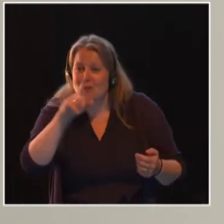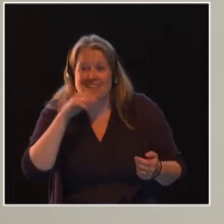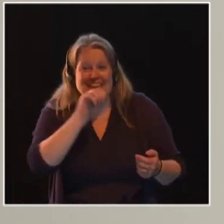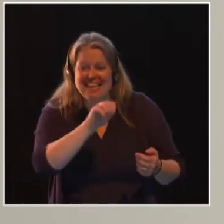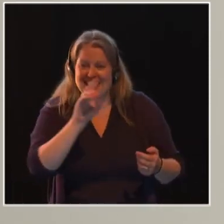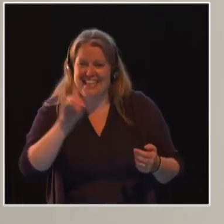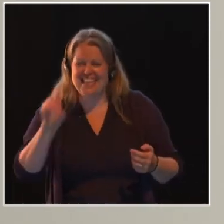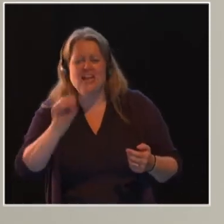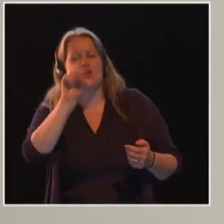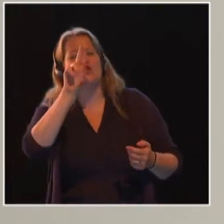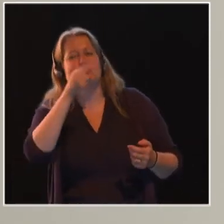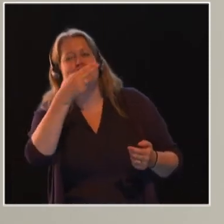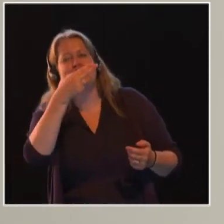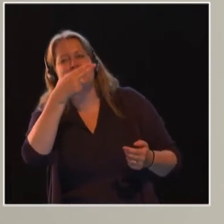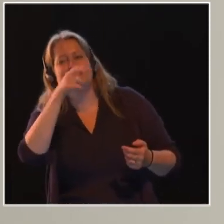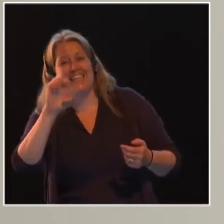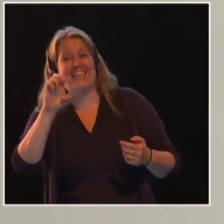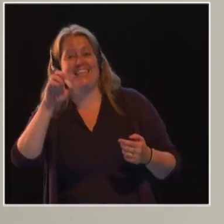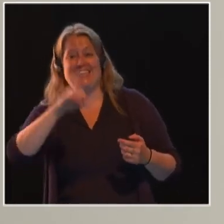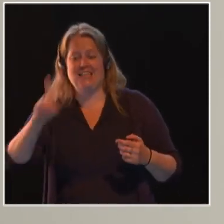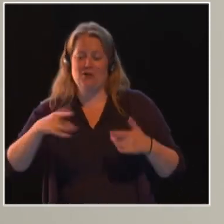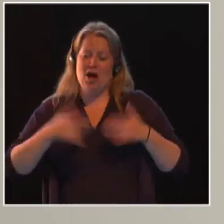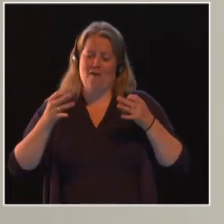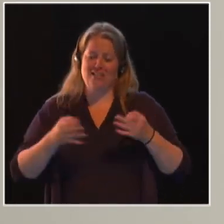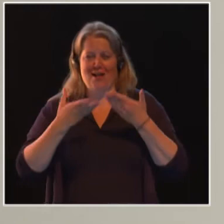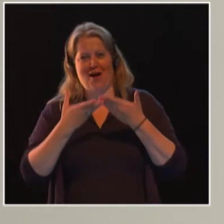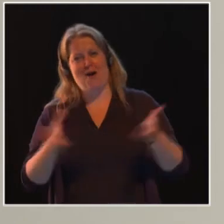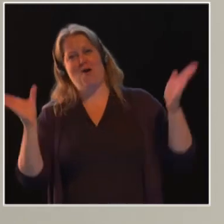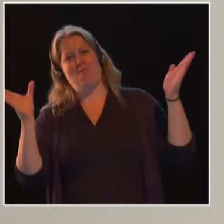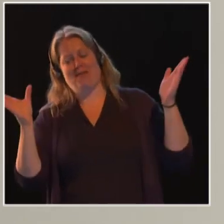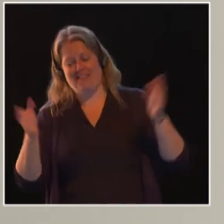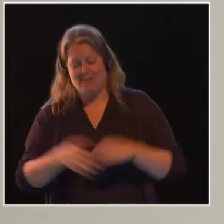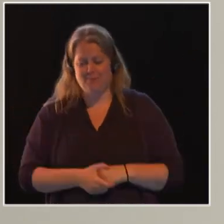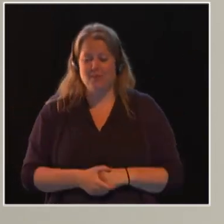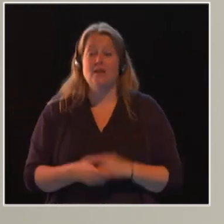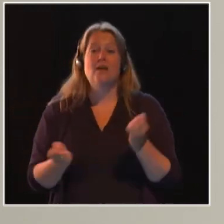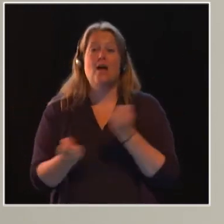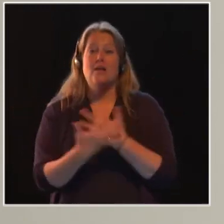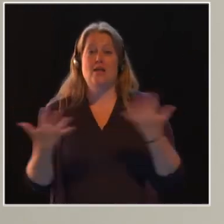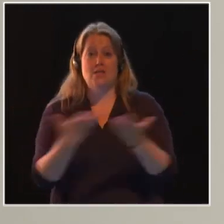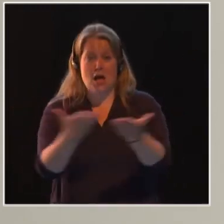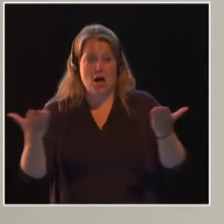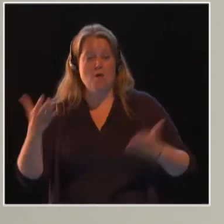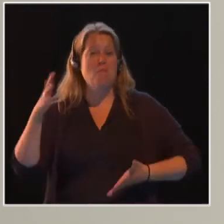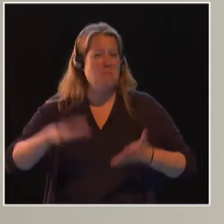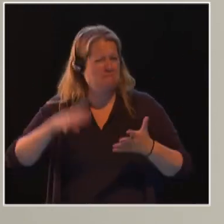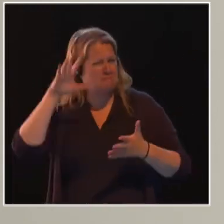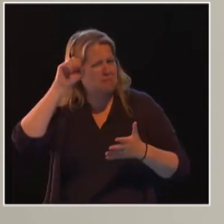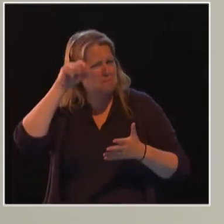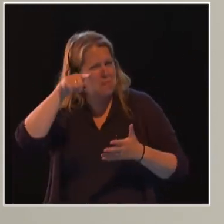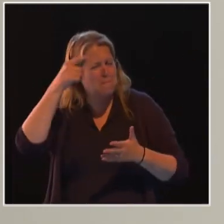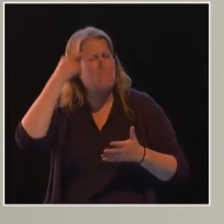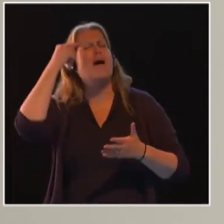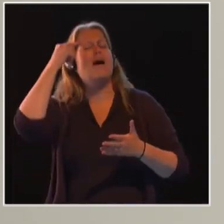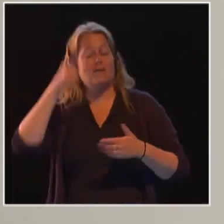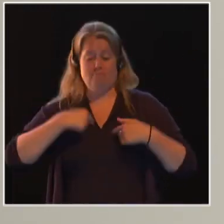So I declare them officially open. Some of you may remember that when I started this